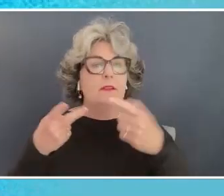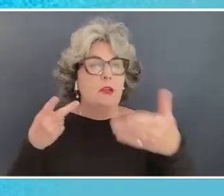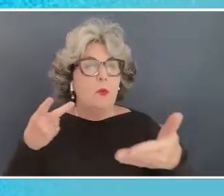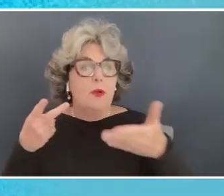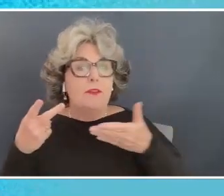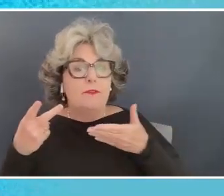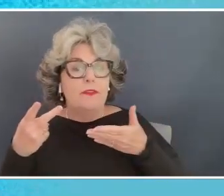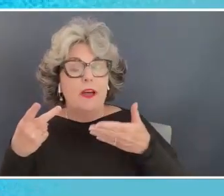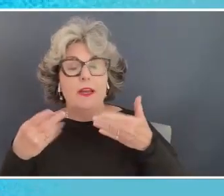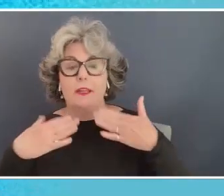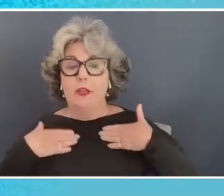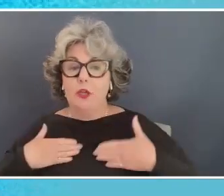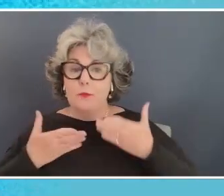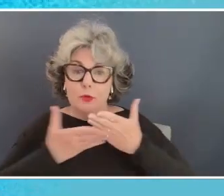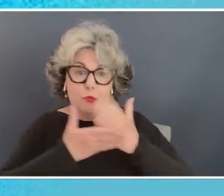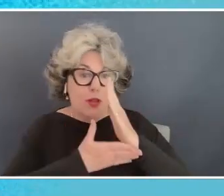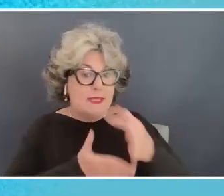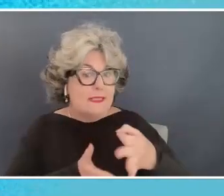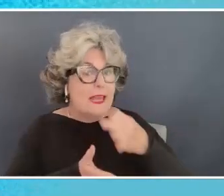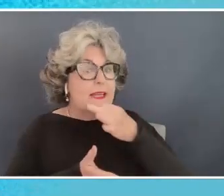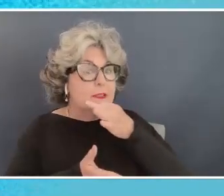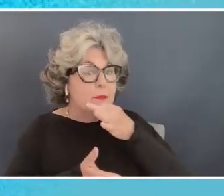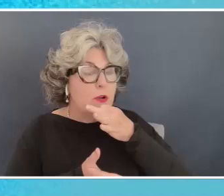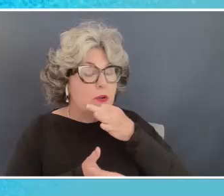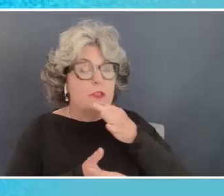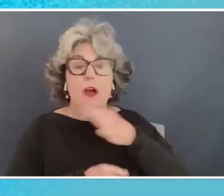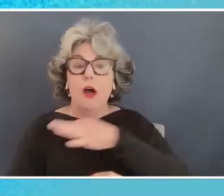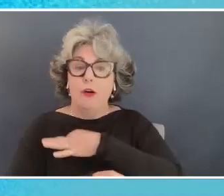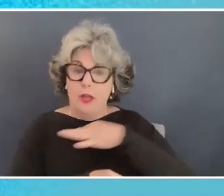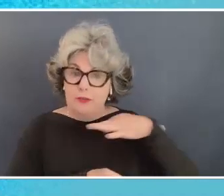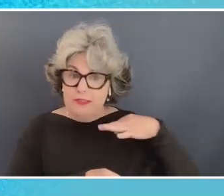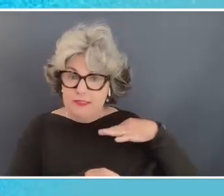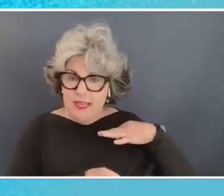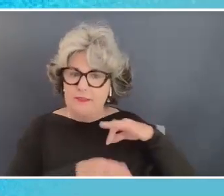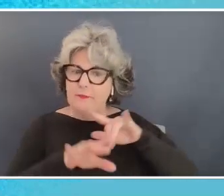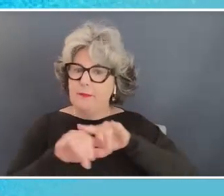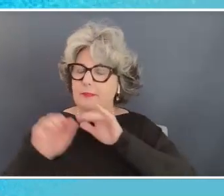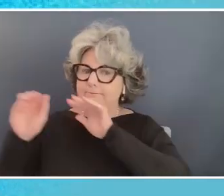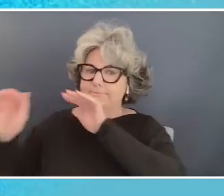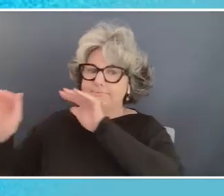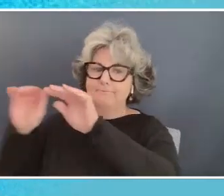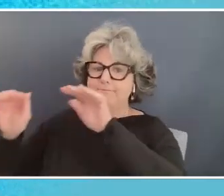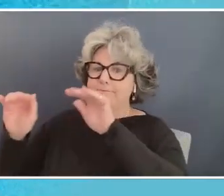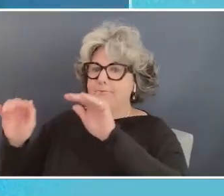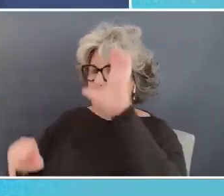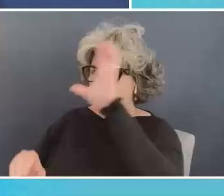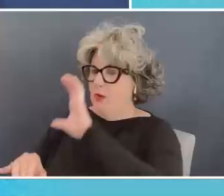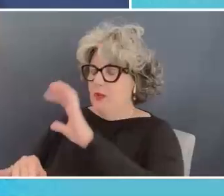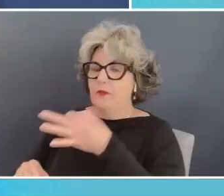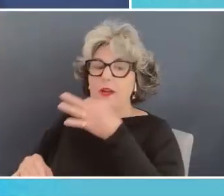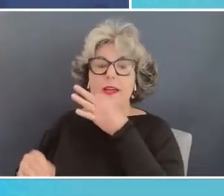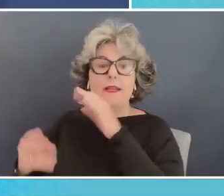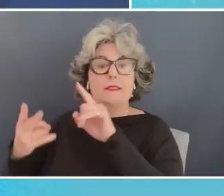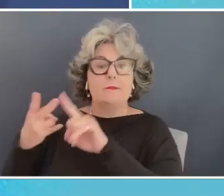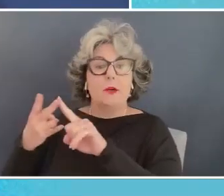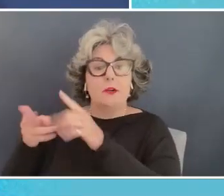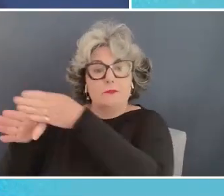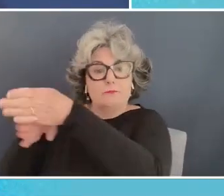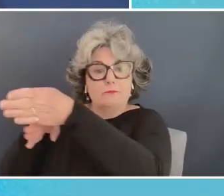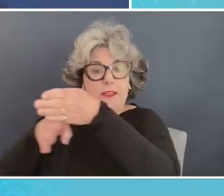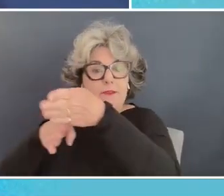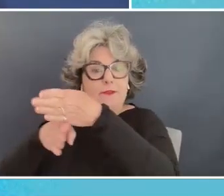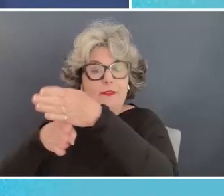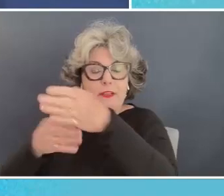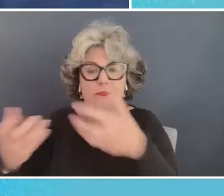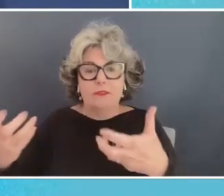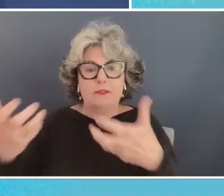rights experts not only do we have them on staff but we go out and we seek experts in certain fields for certain applications